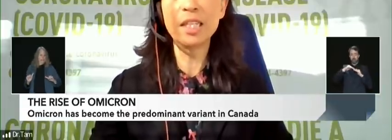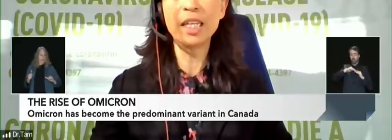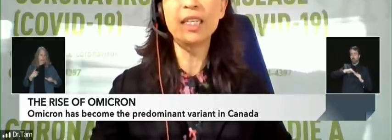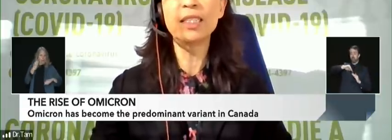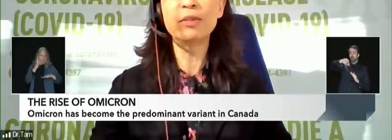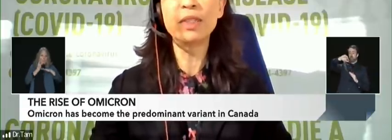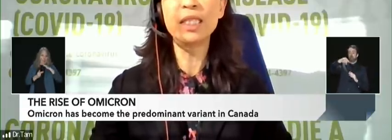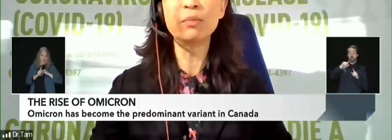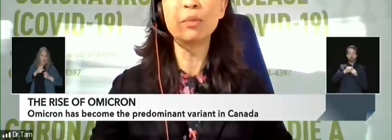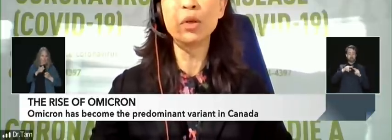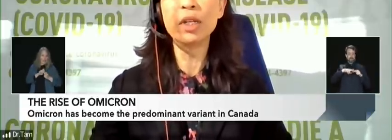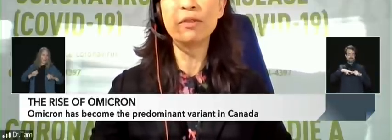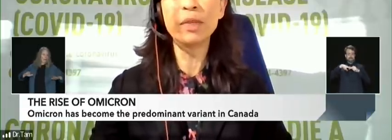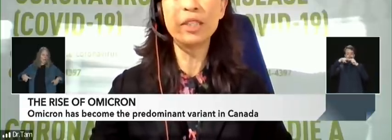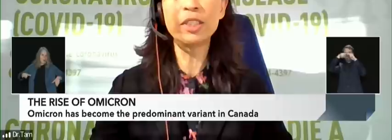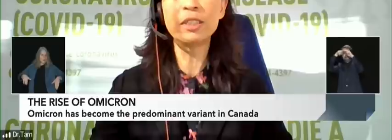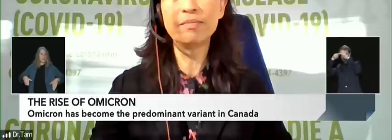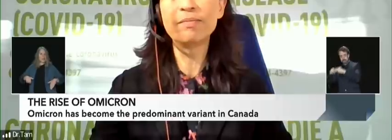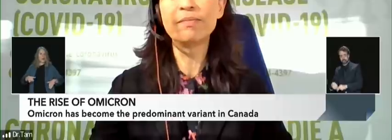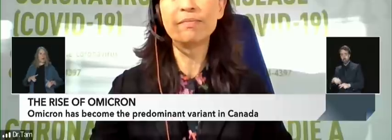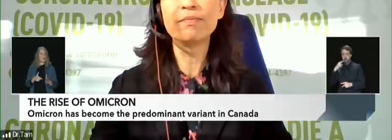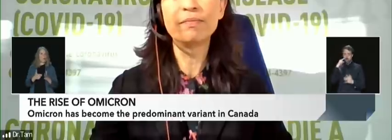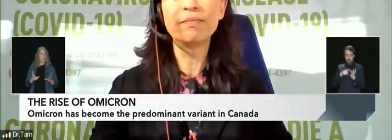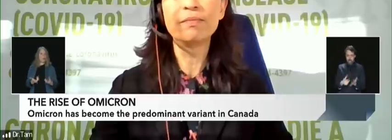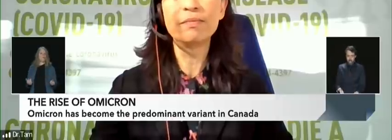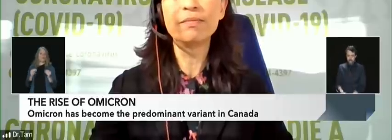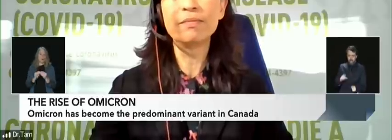pronouncing on that until we've seen more information